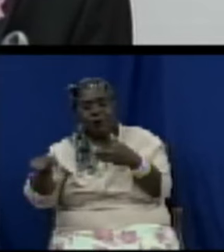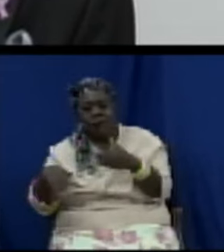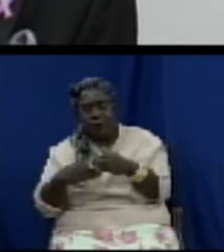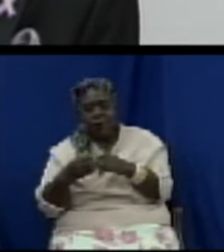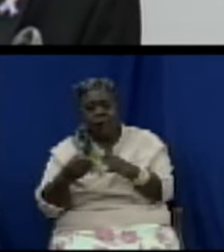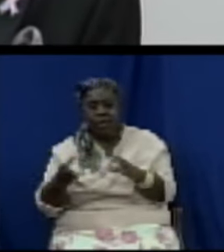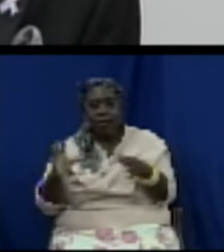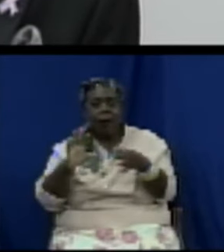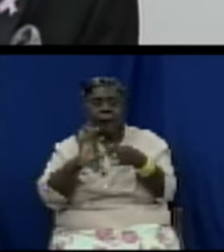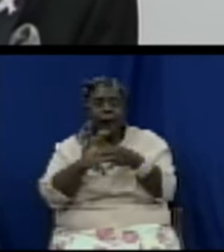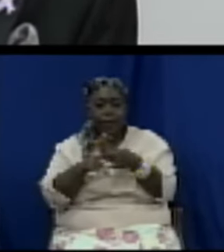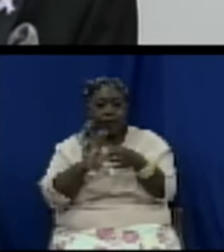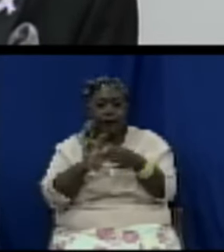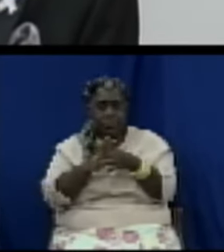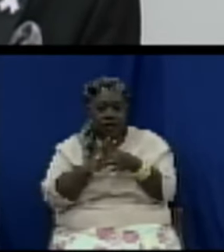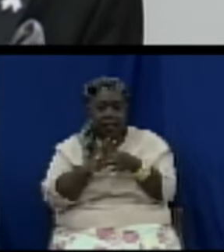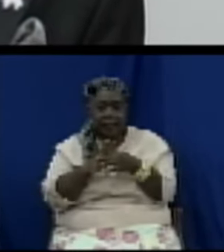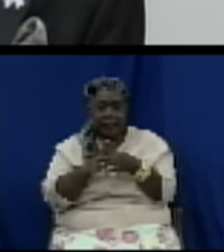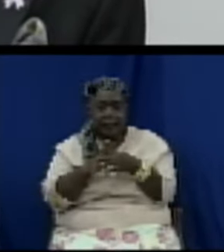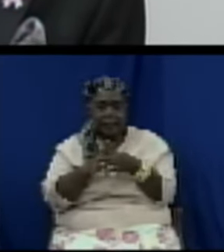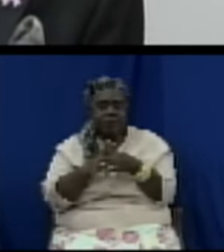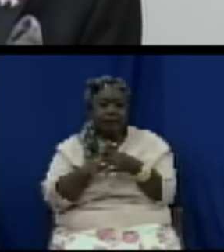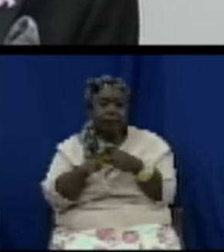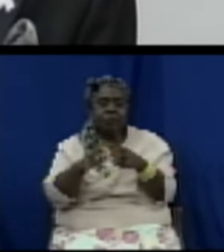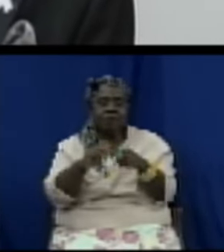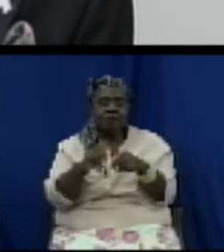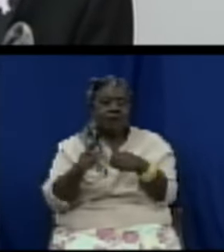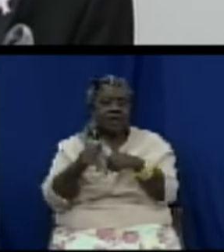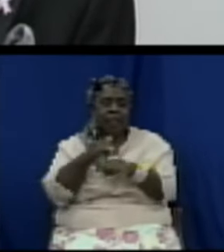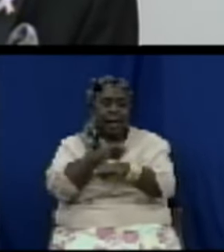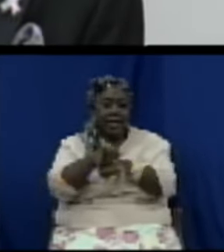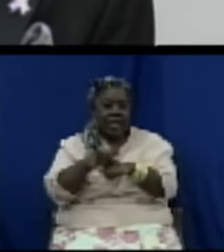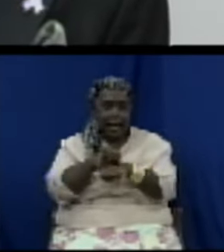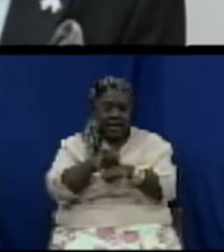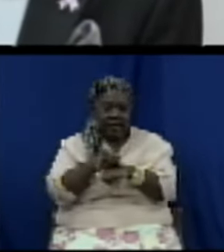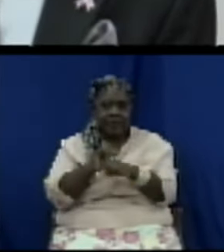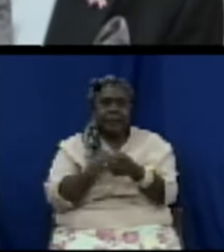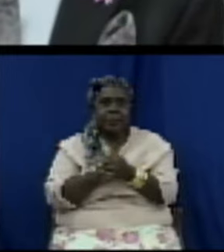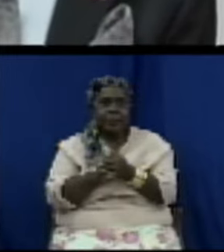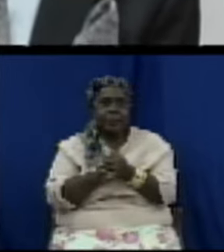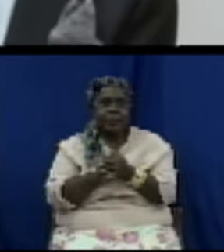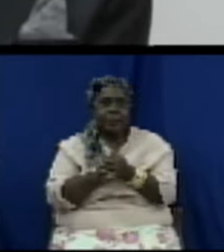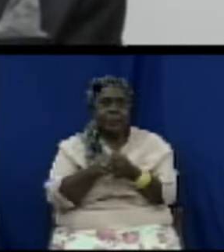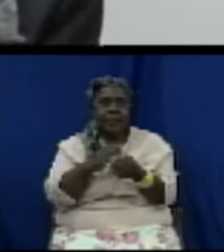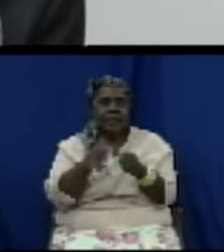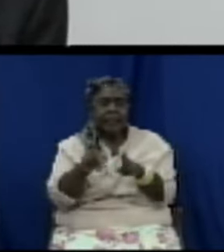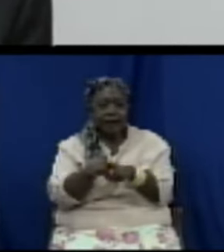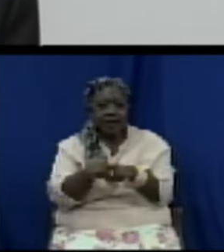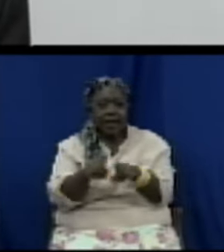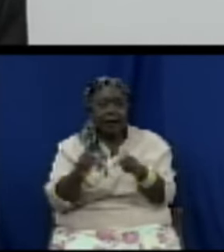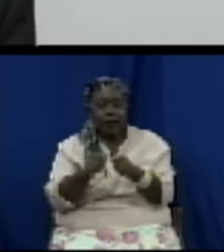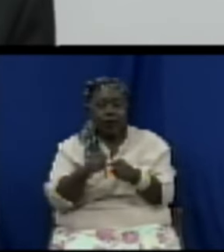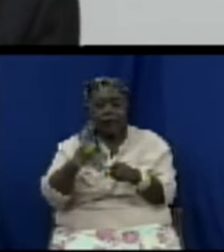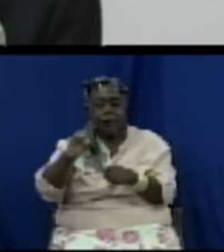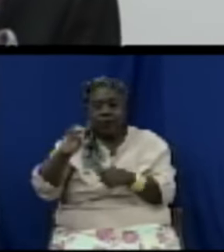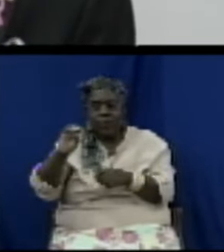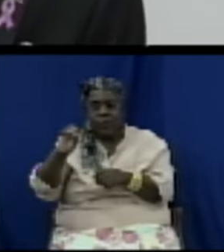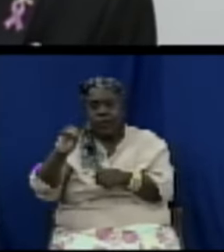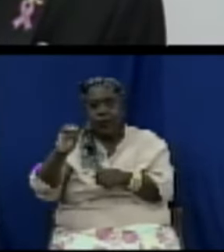states of CARICOM and the OECS Secretariat has dutifully